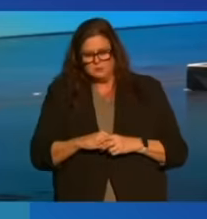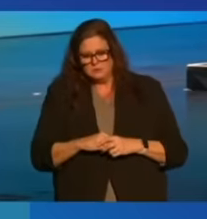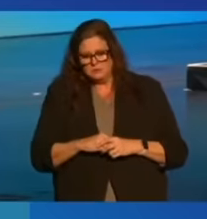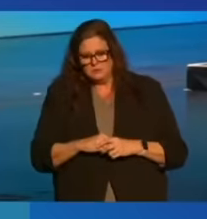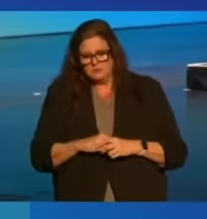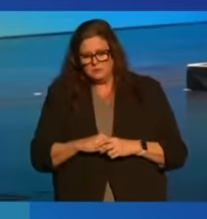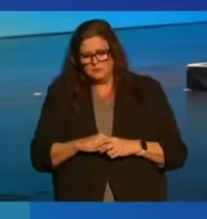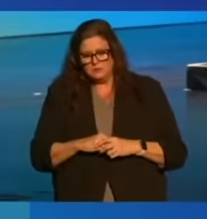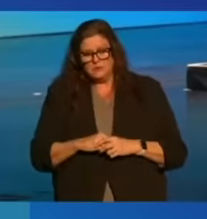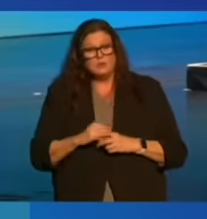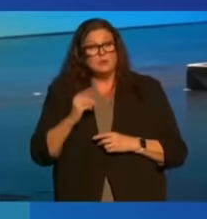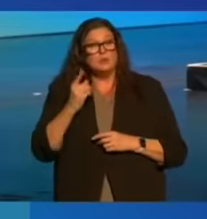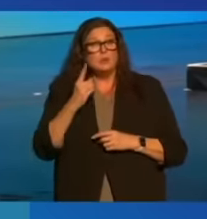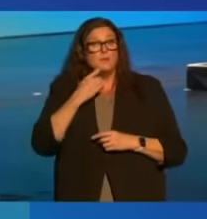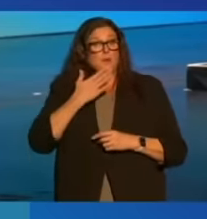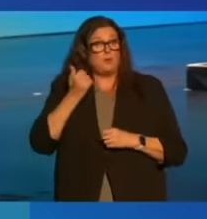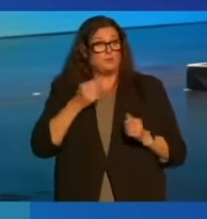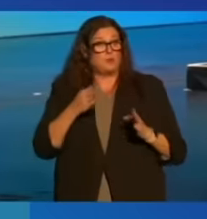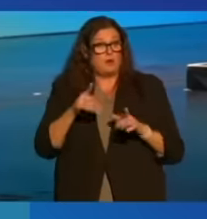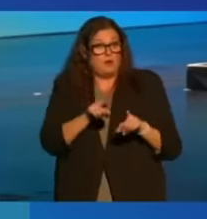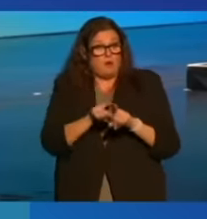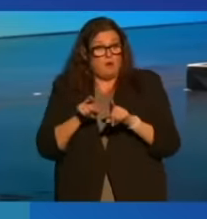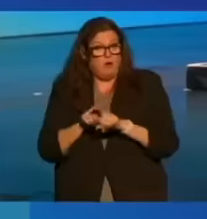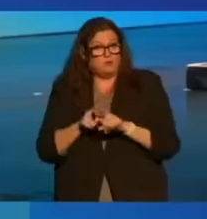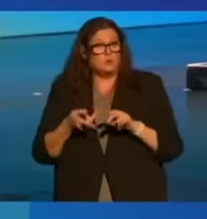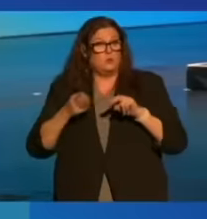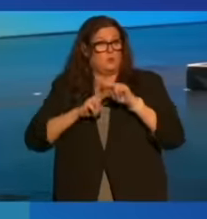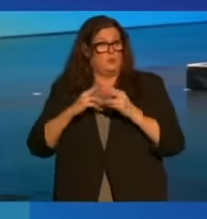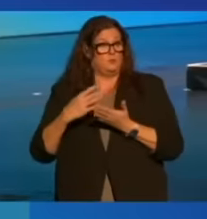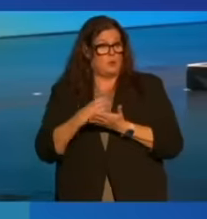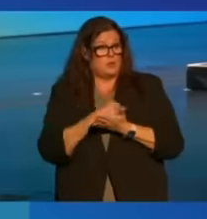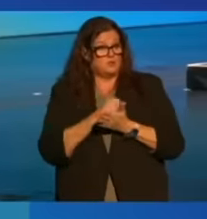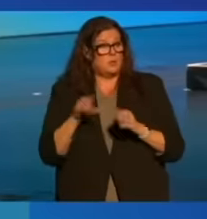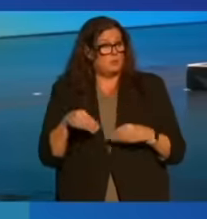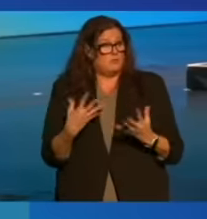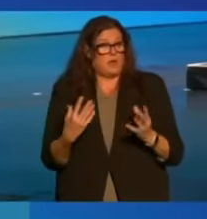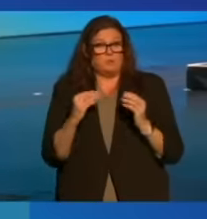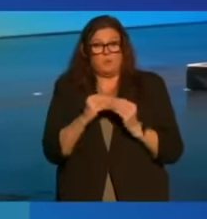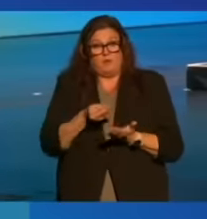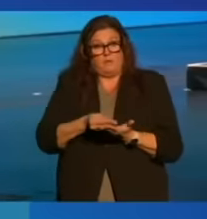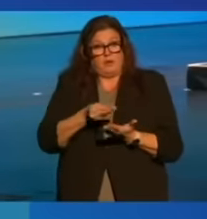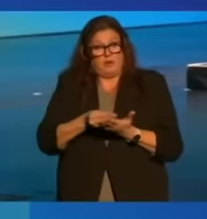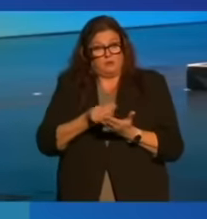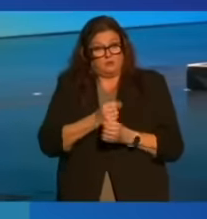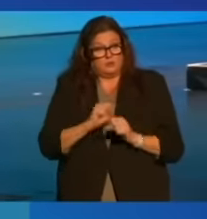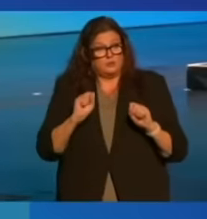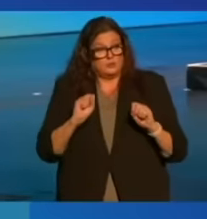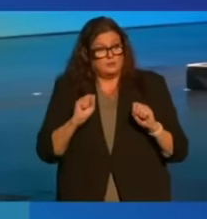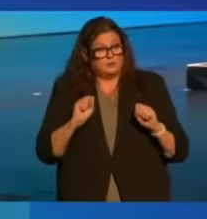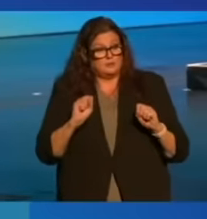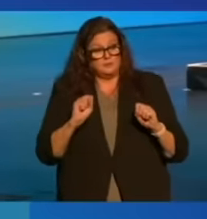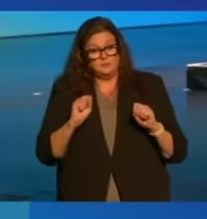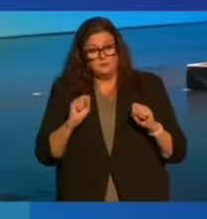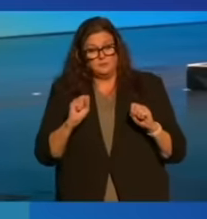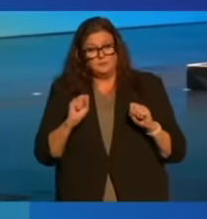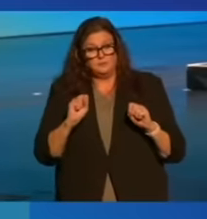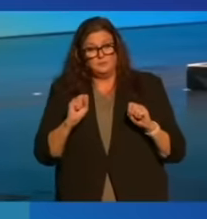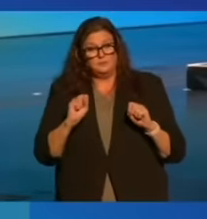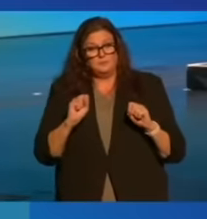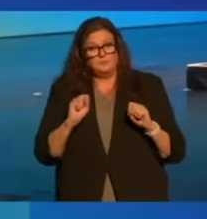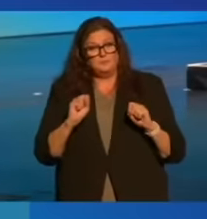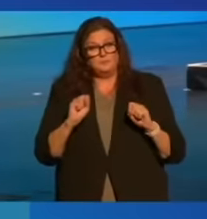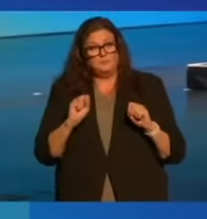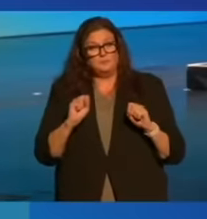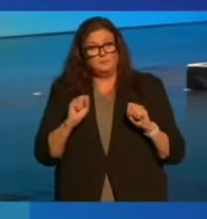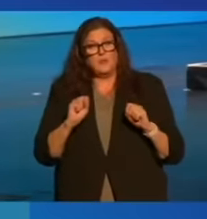And one of the best ways to also raise wages and provide more financial security is